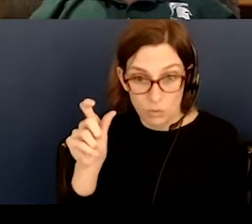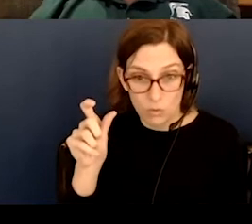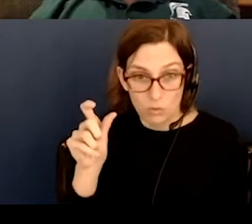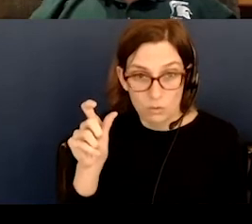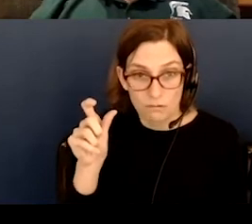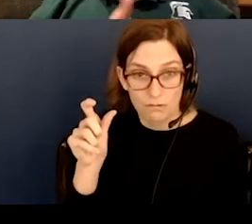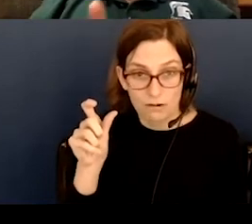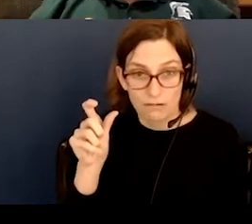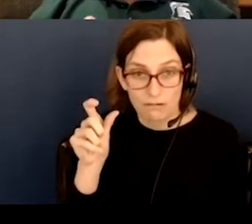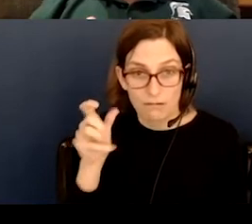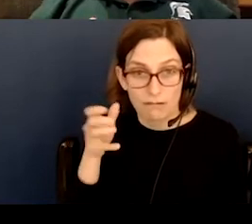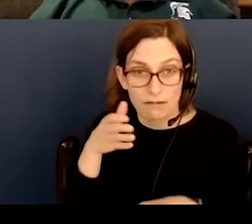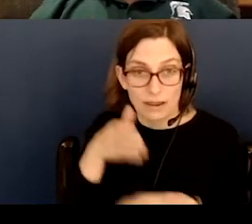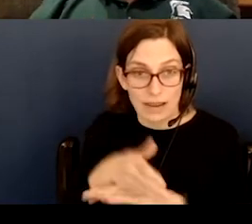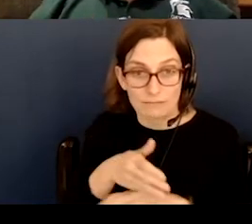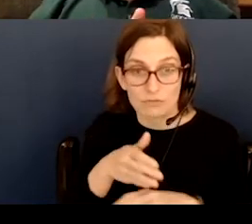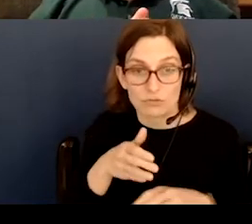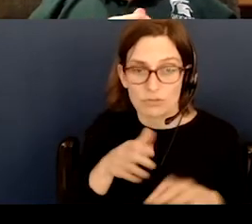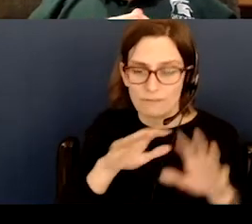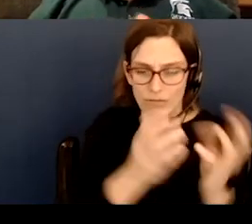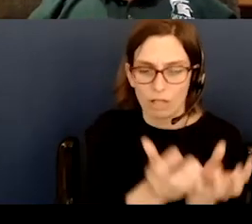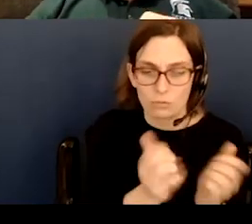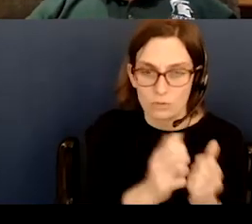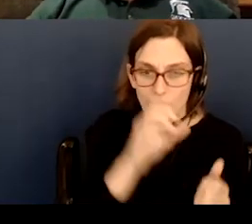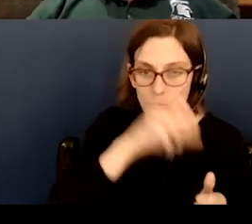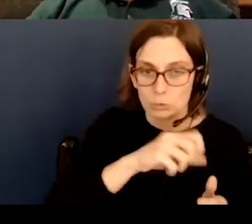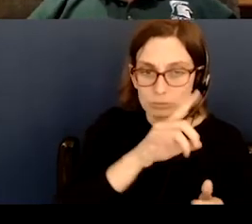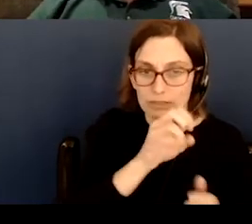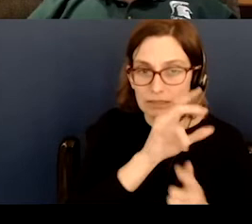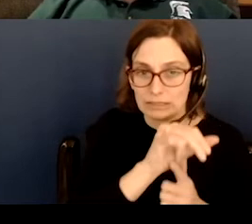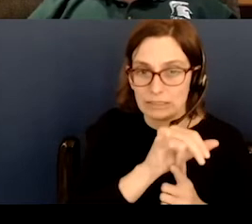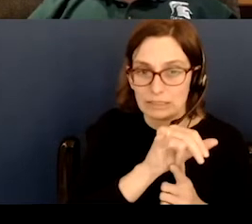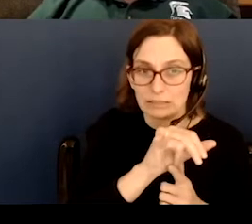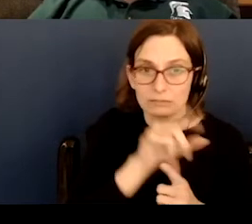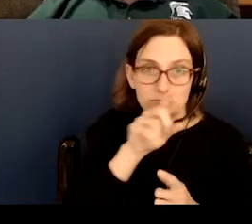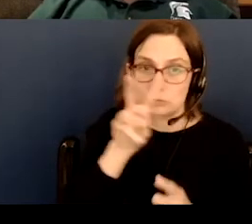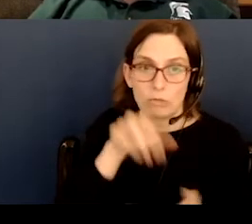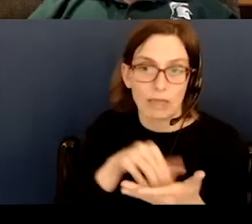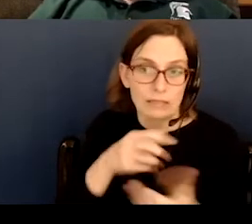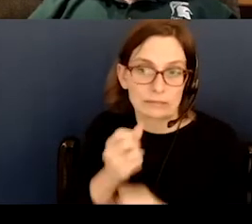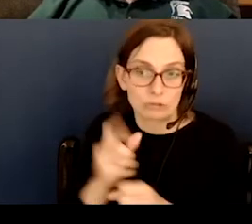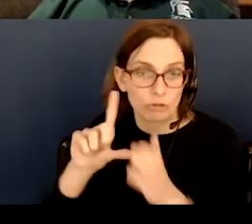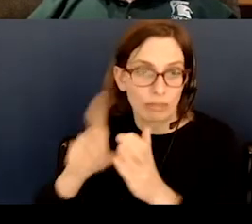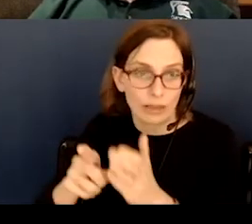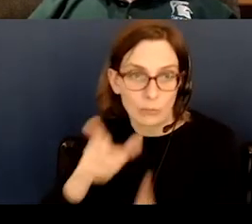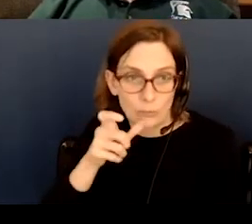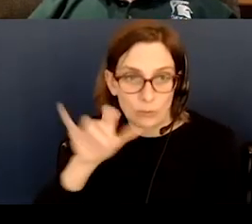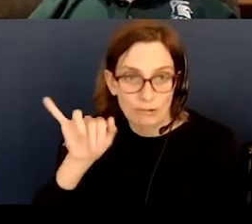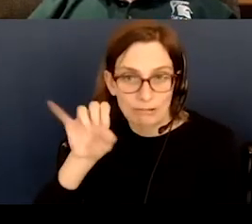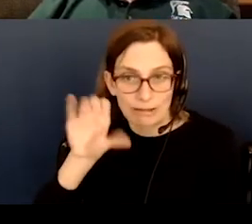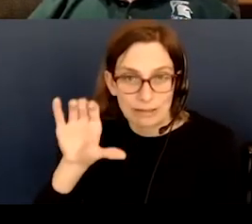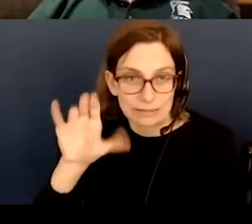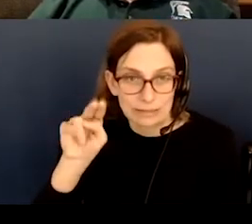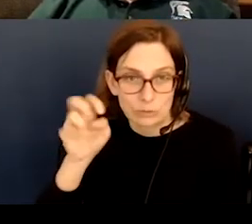calculation with an assumed density, we're talking almost 2000 years later, Sir Isaac Newton, with this great